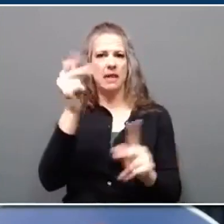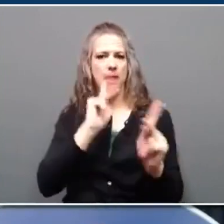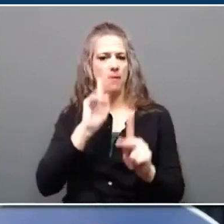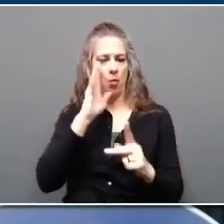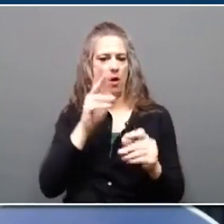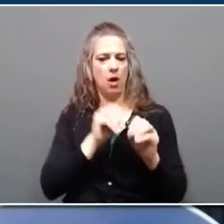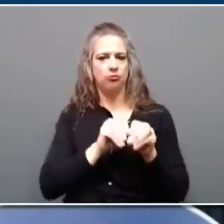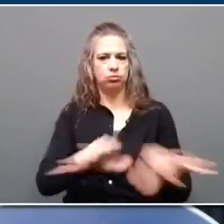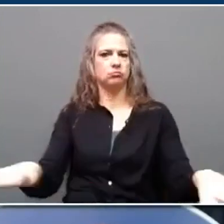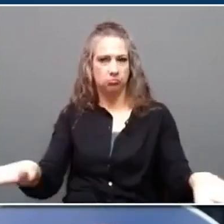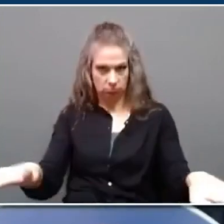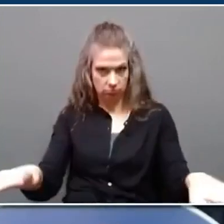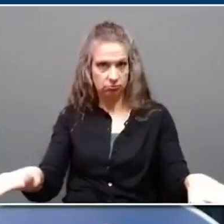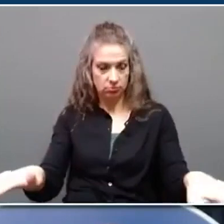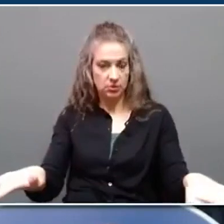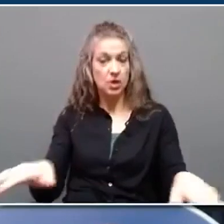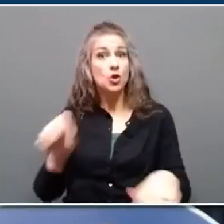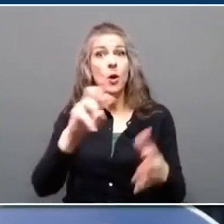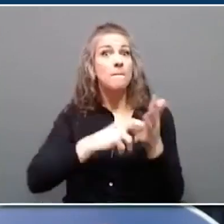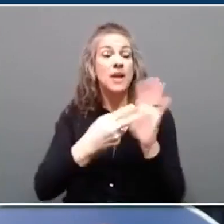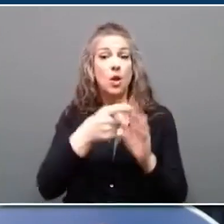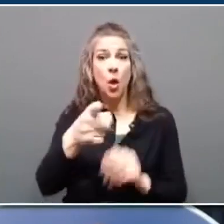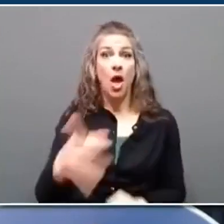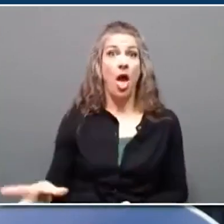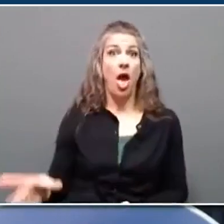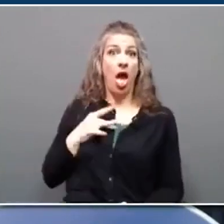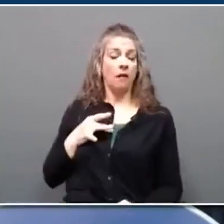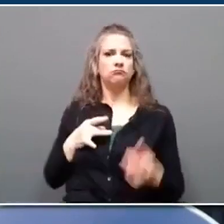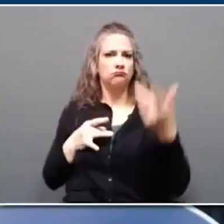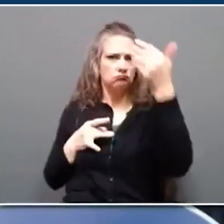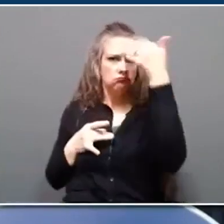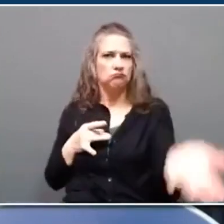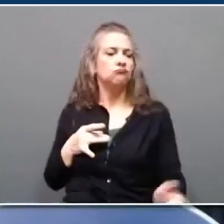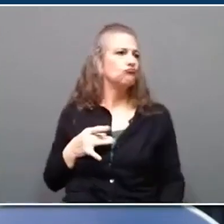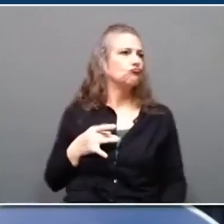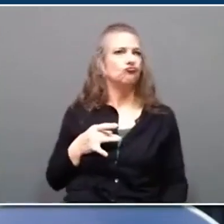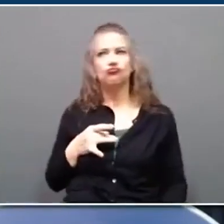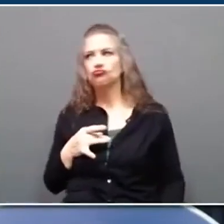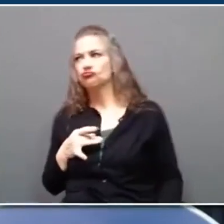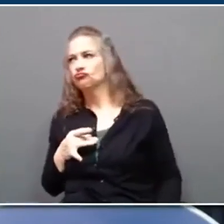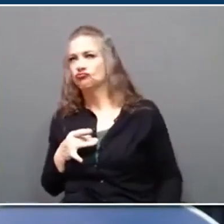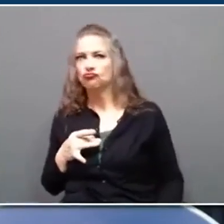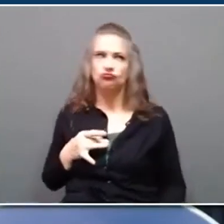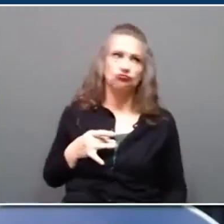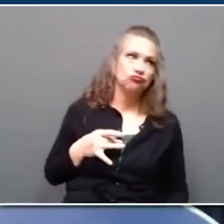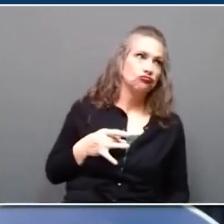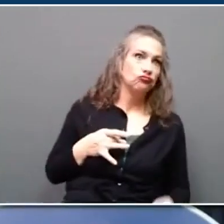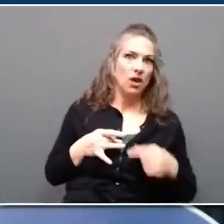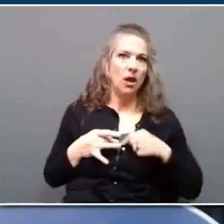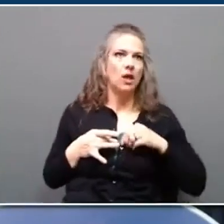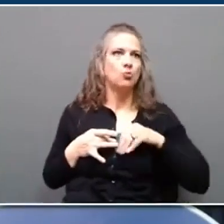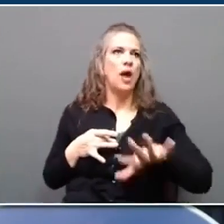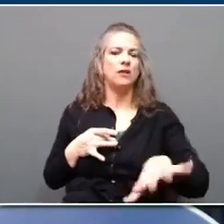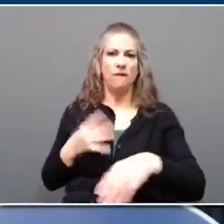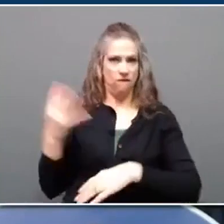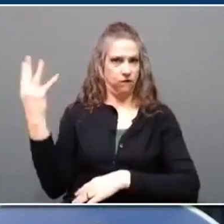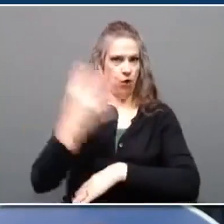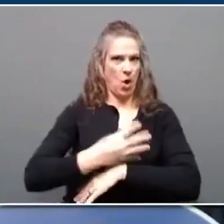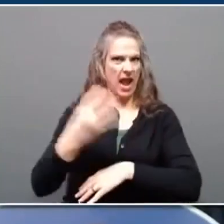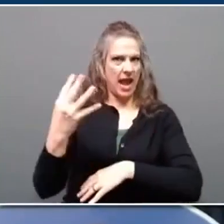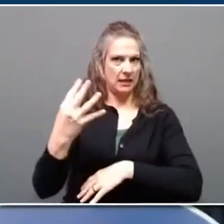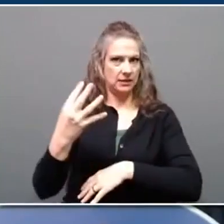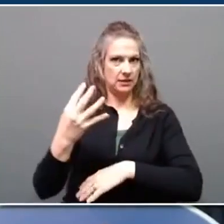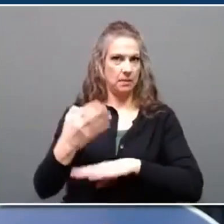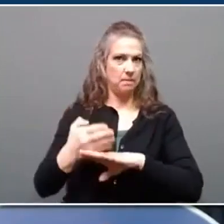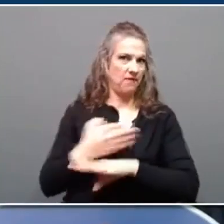12 days, so you don't know you're going to get it until you're well into this, and you're contagious for four days before the rash and four days after the rash.